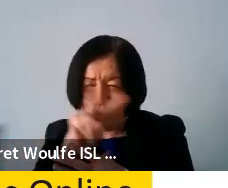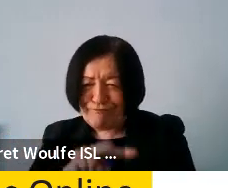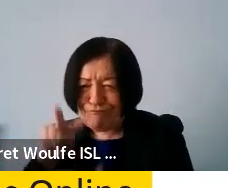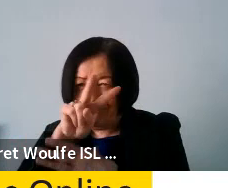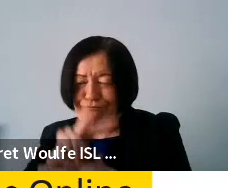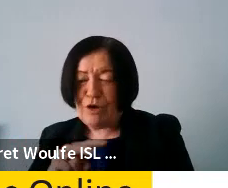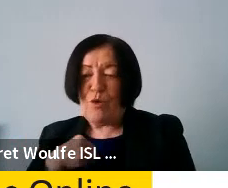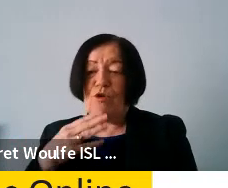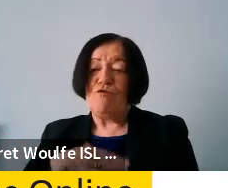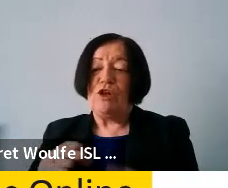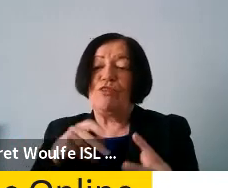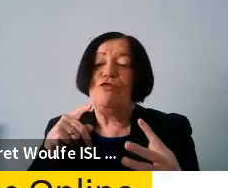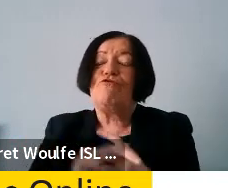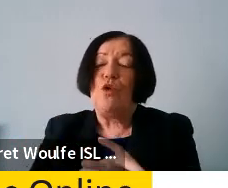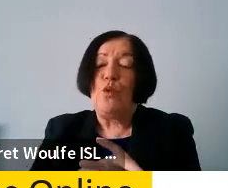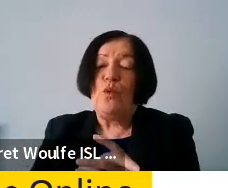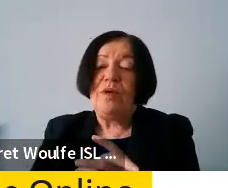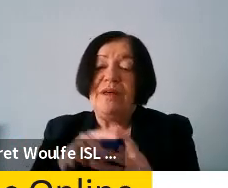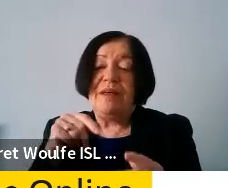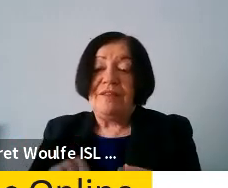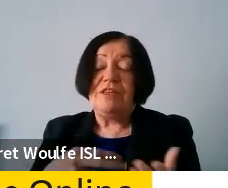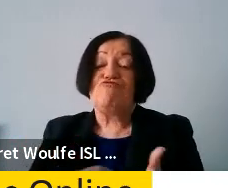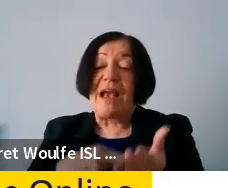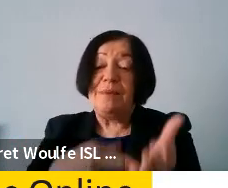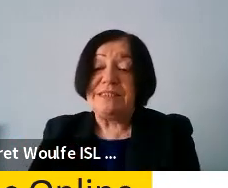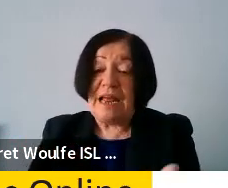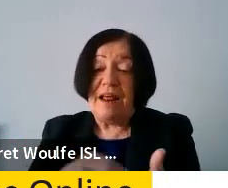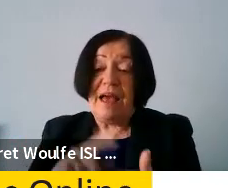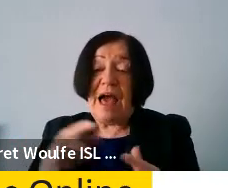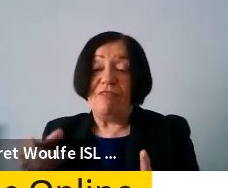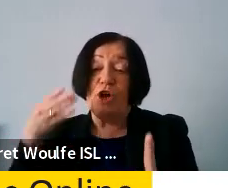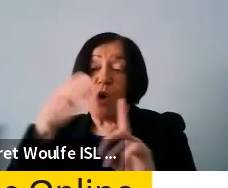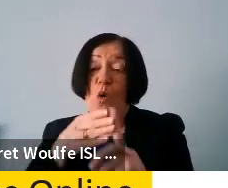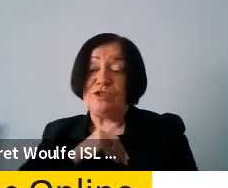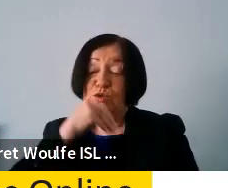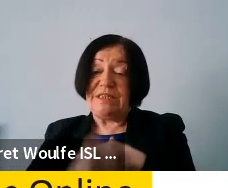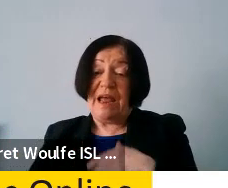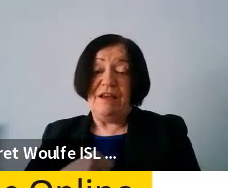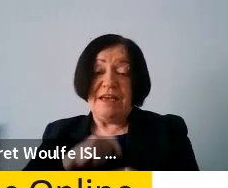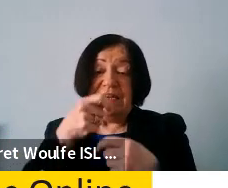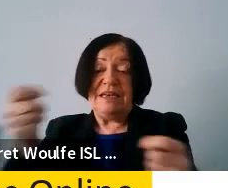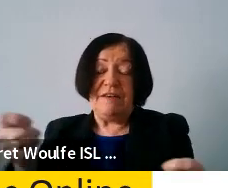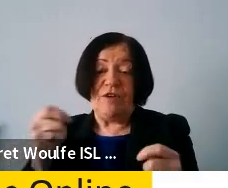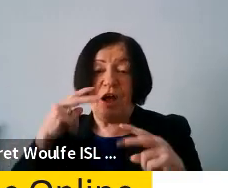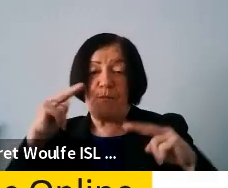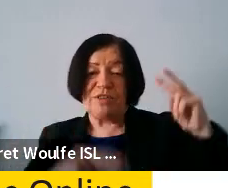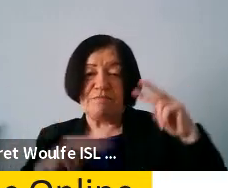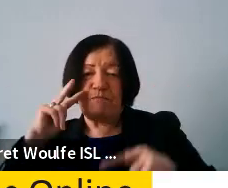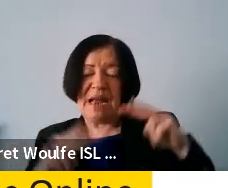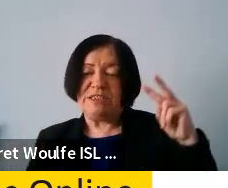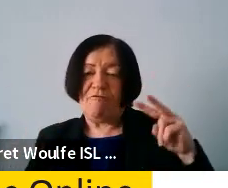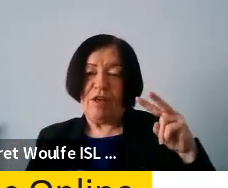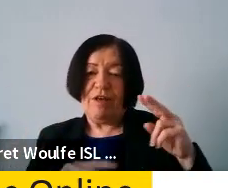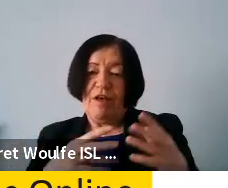we're really just going to go through um these recommendations and the goal today is really to give you a perspective of what